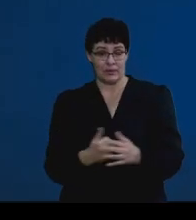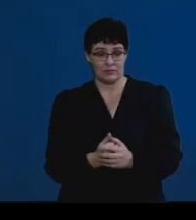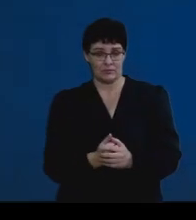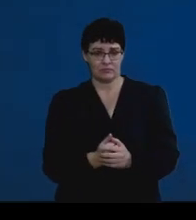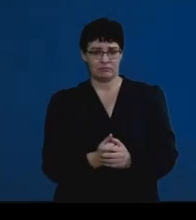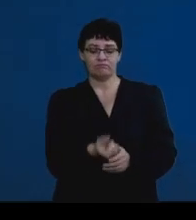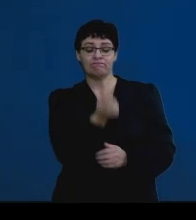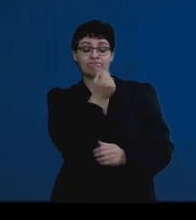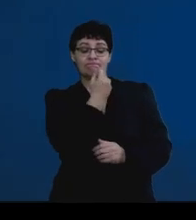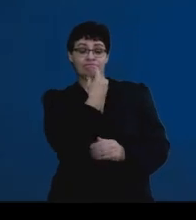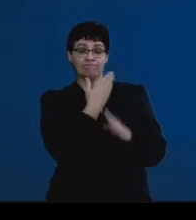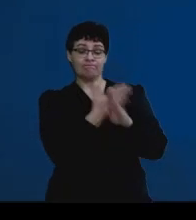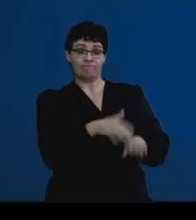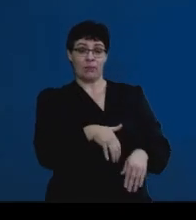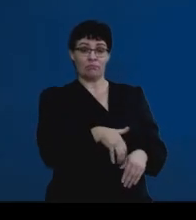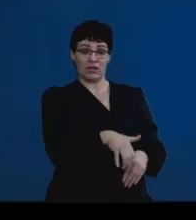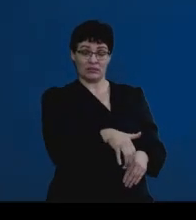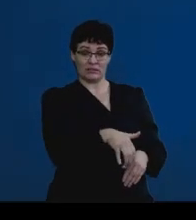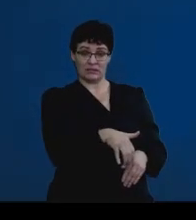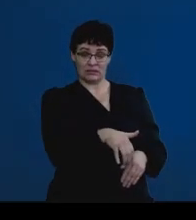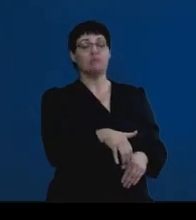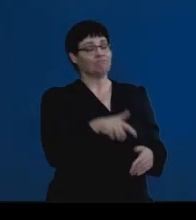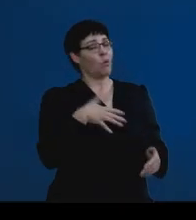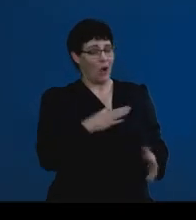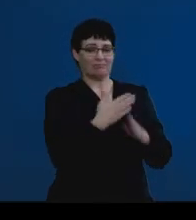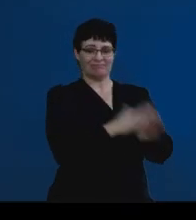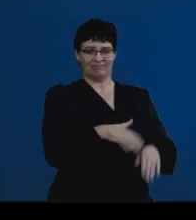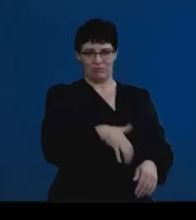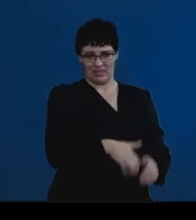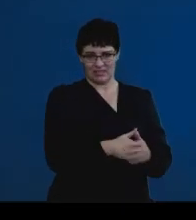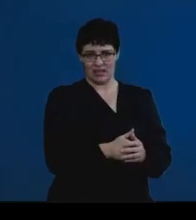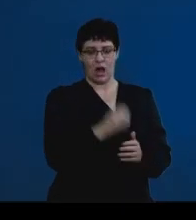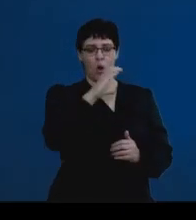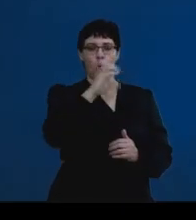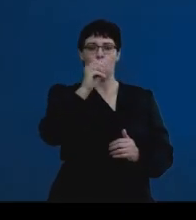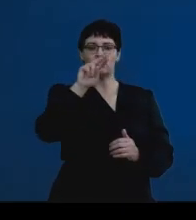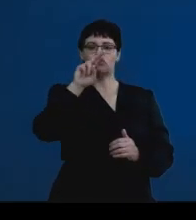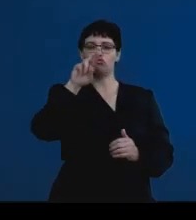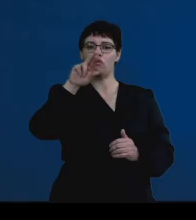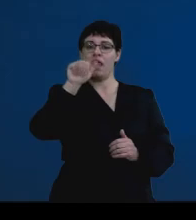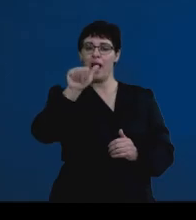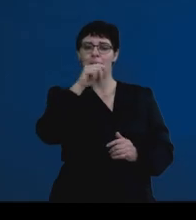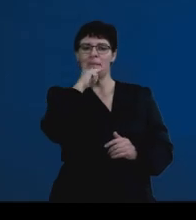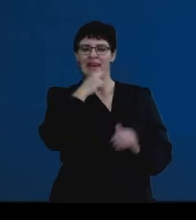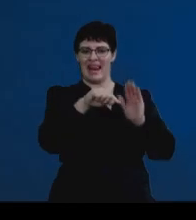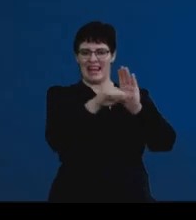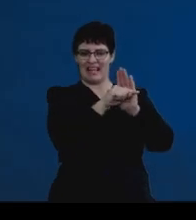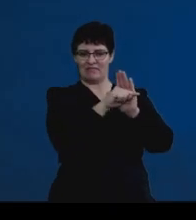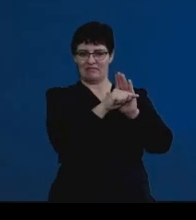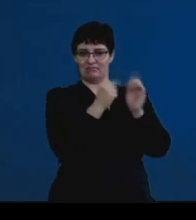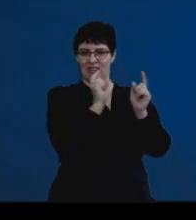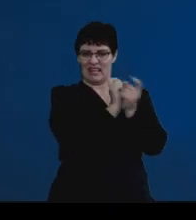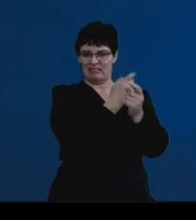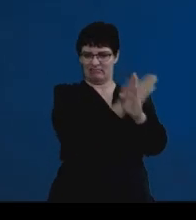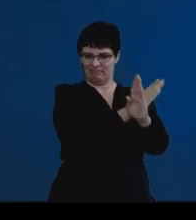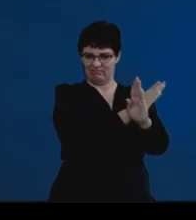contraceptive pills are used to prevent pregnancy, contra meaning against, and conception refers to